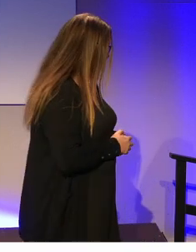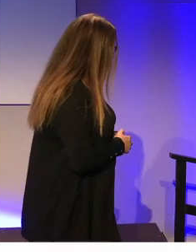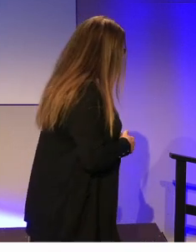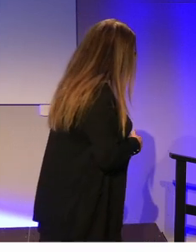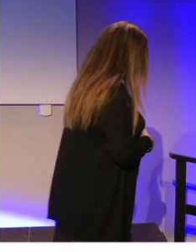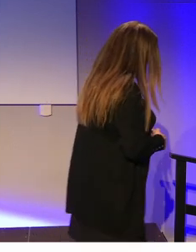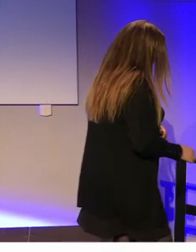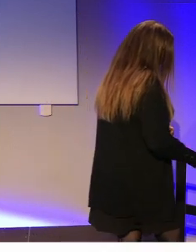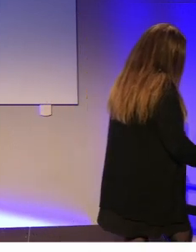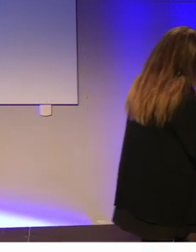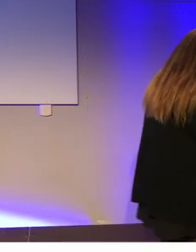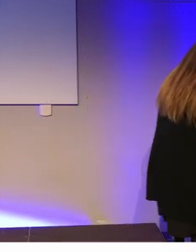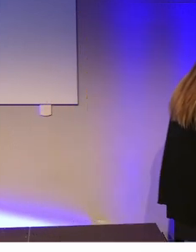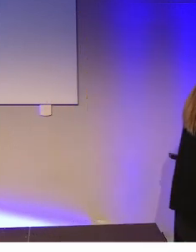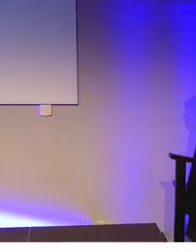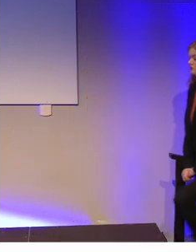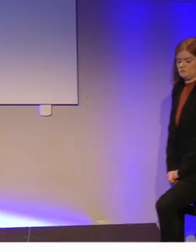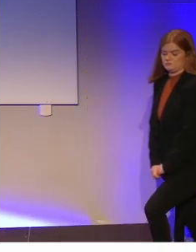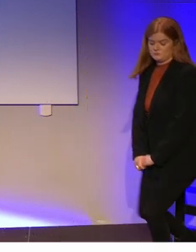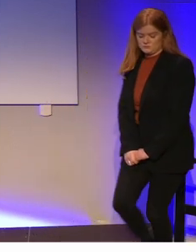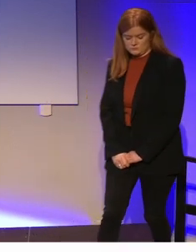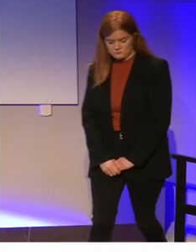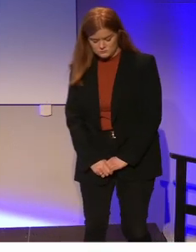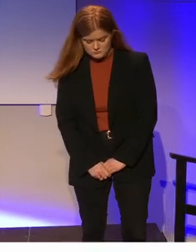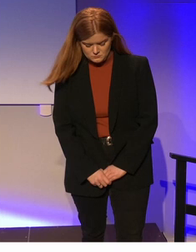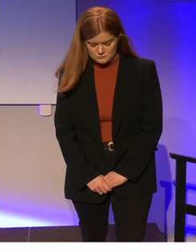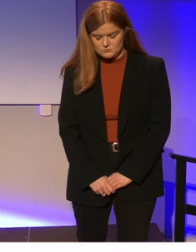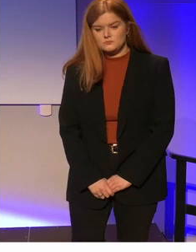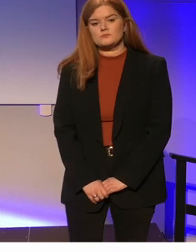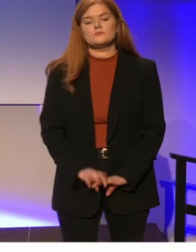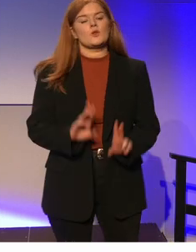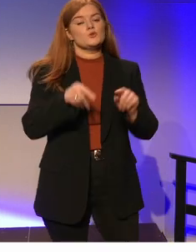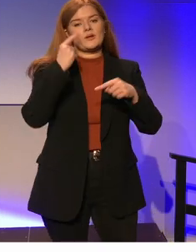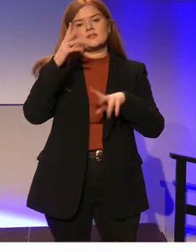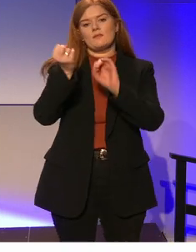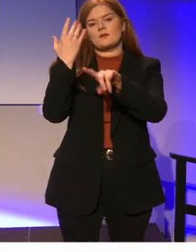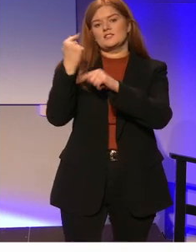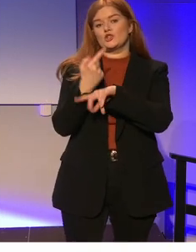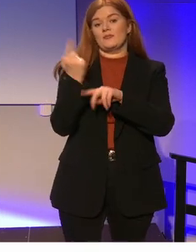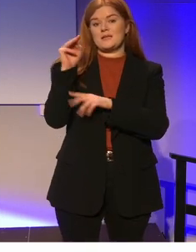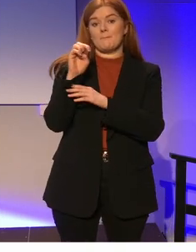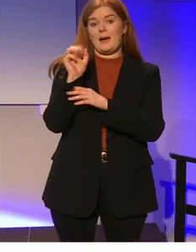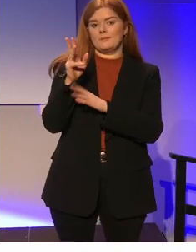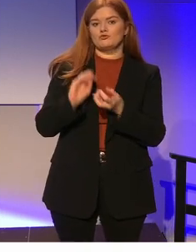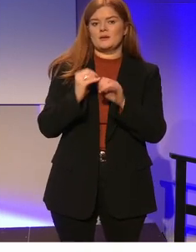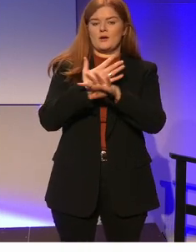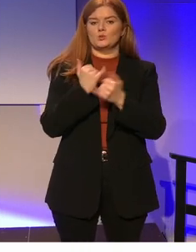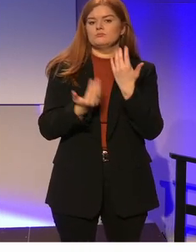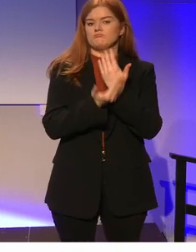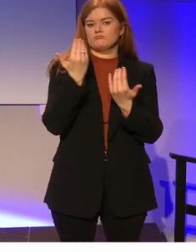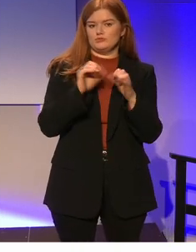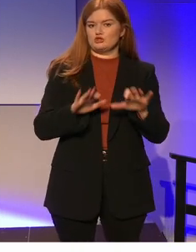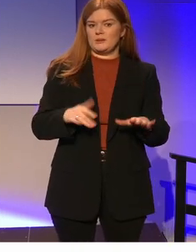you will see on the slides here that there are maps and these maps were actually completed by children young people